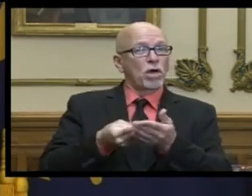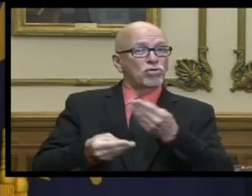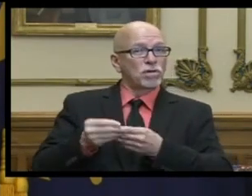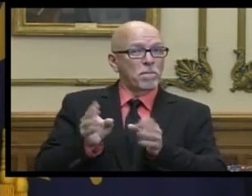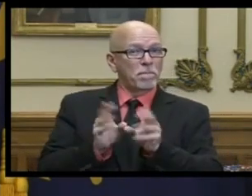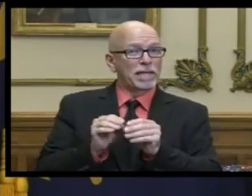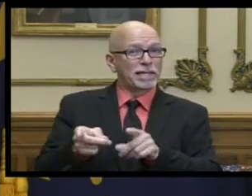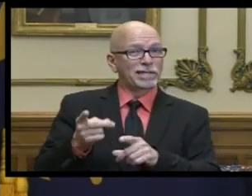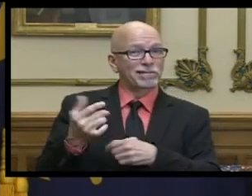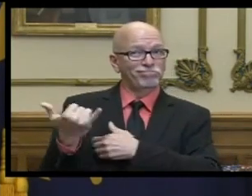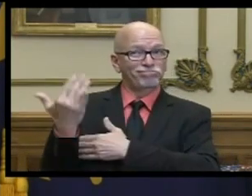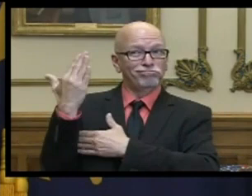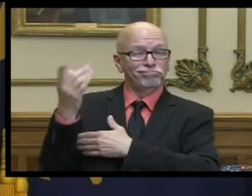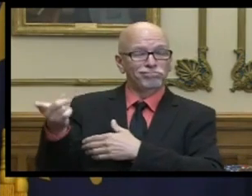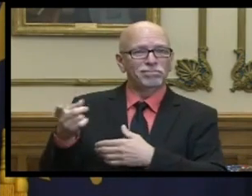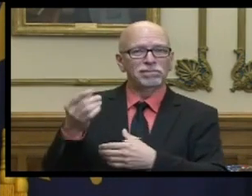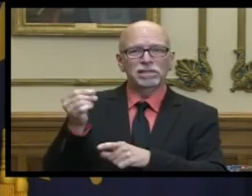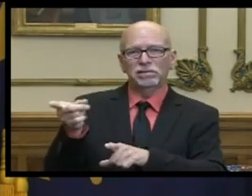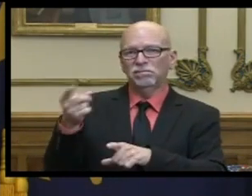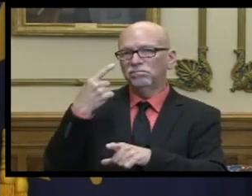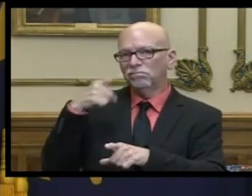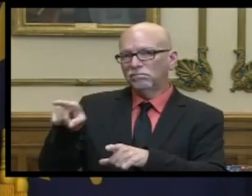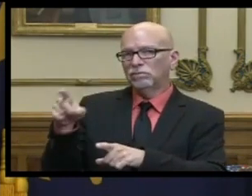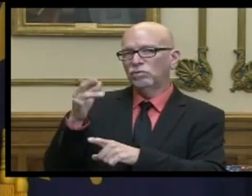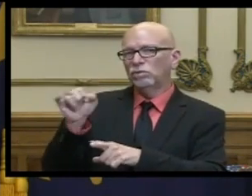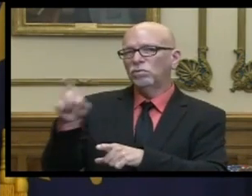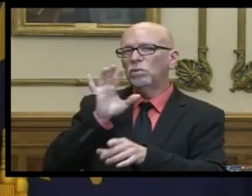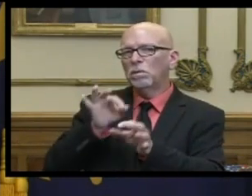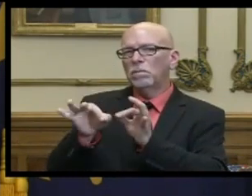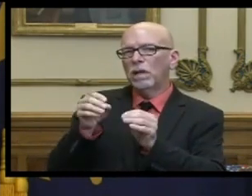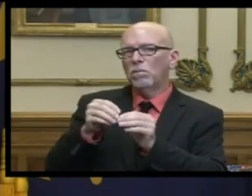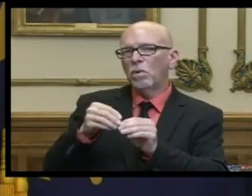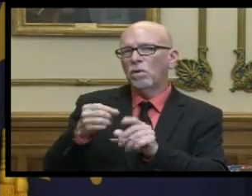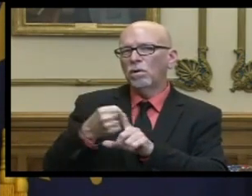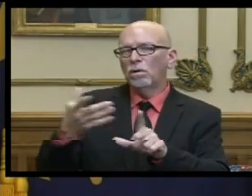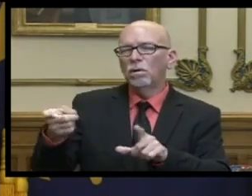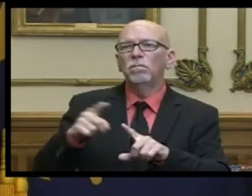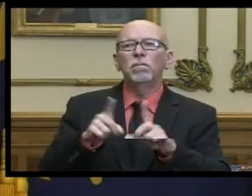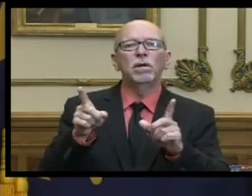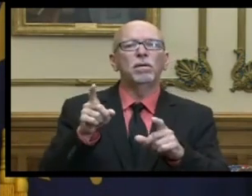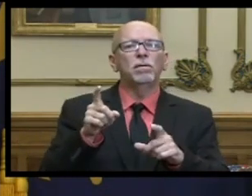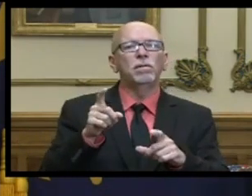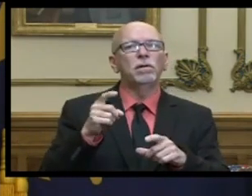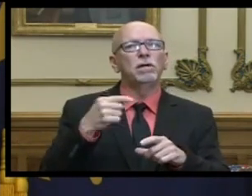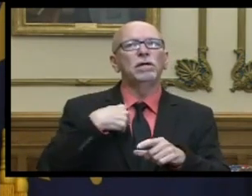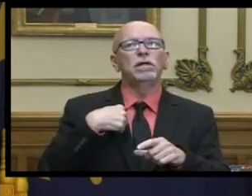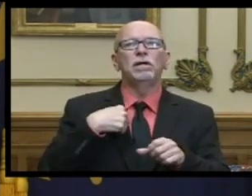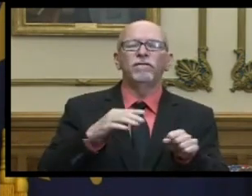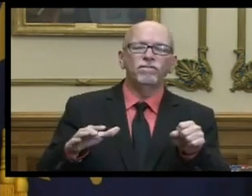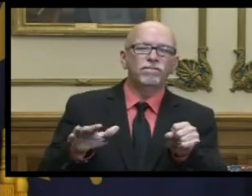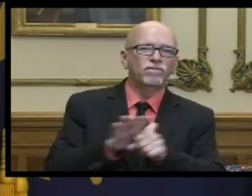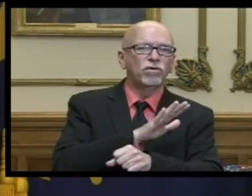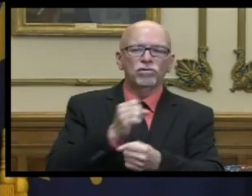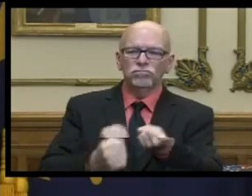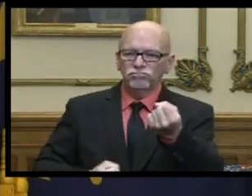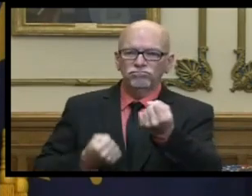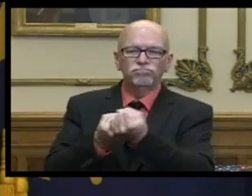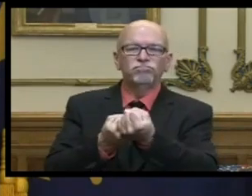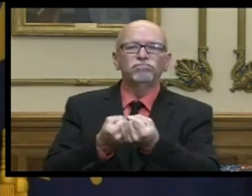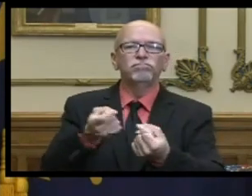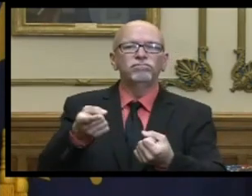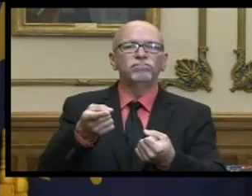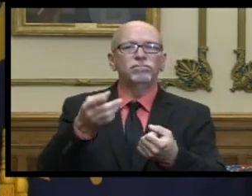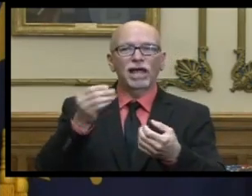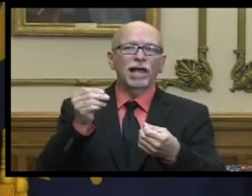and chris please do again elaborate on this but i fully endorse and support and support there's